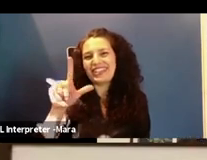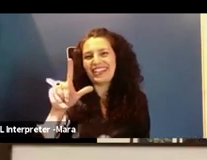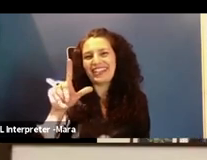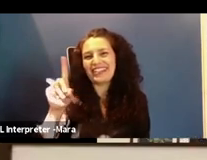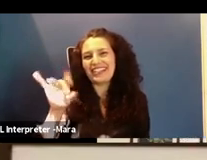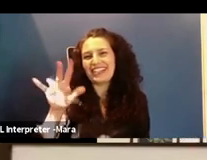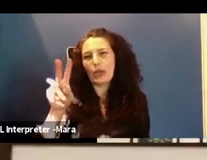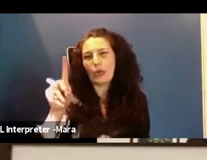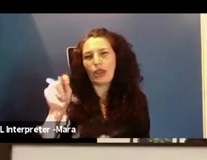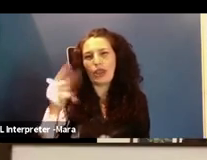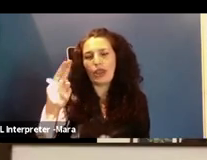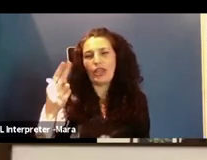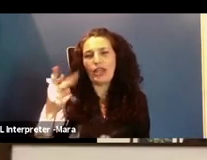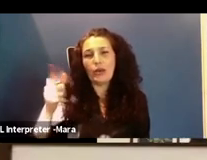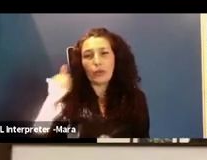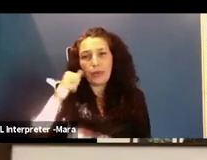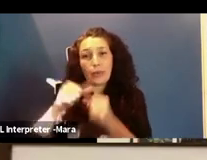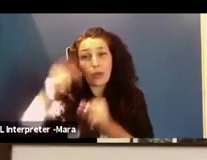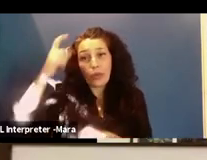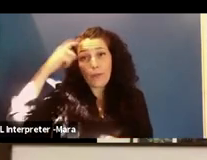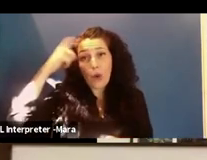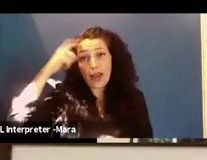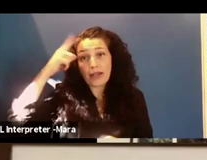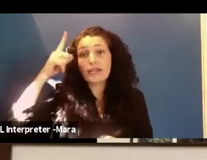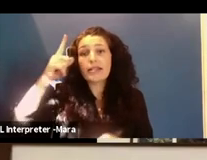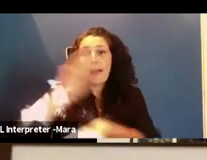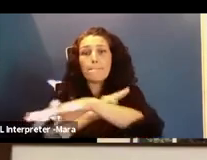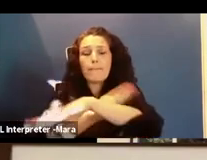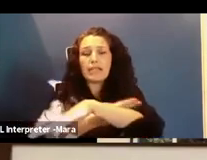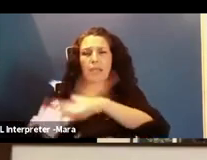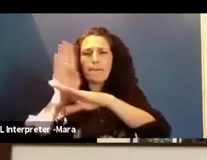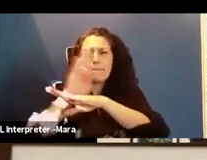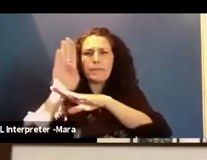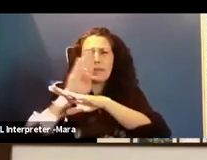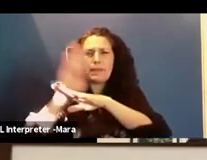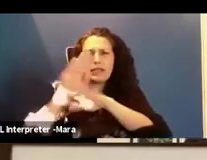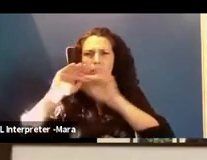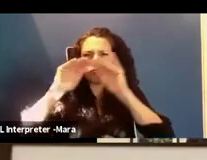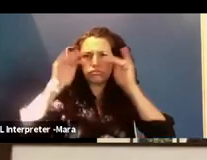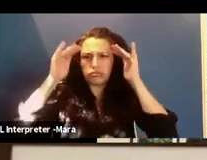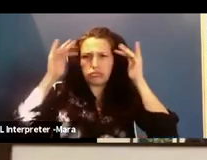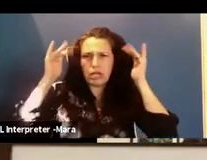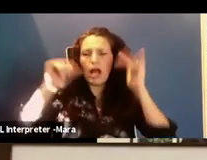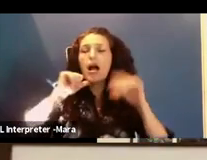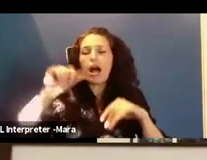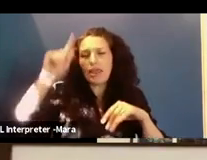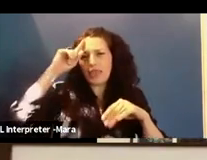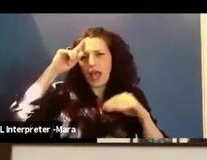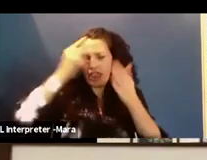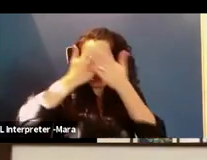said, The brain is a muscle of busy hills, the struggle of unthought things with